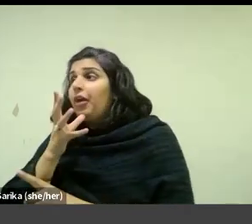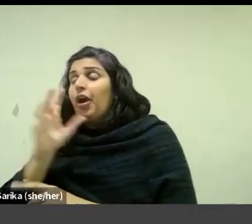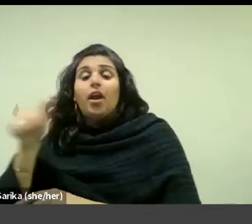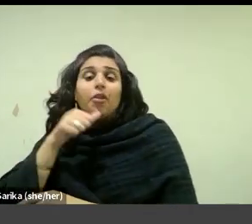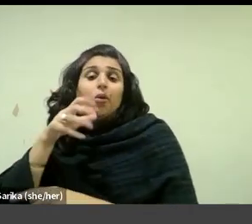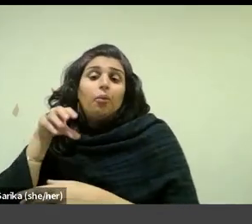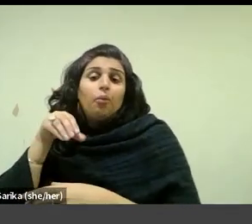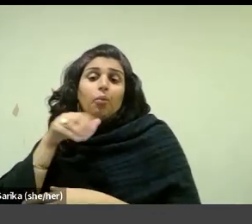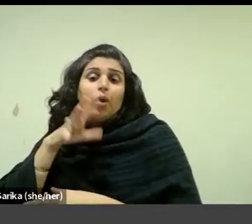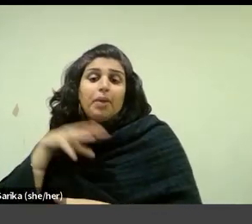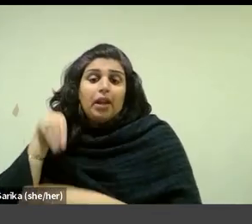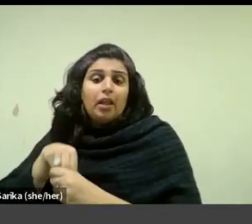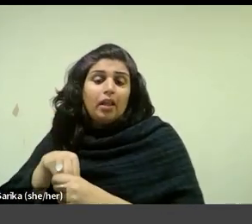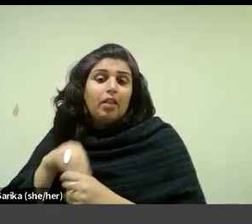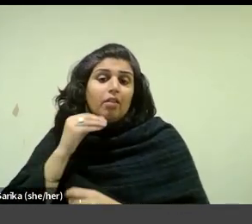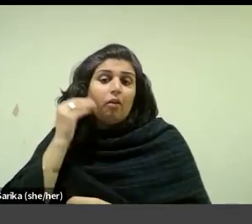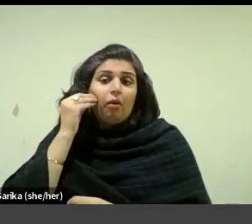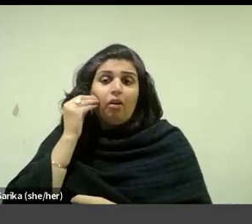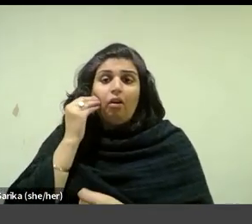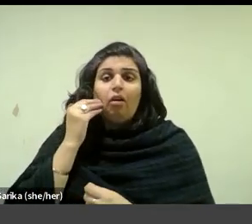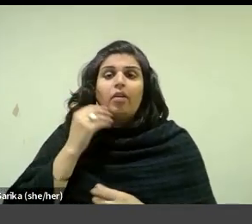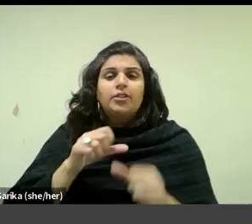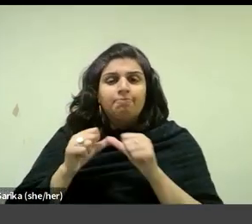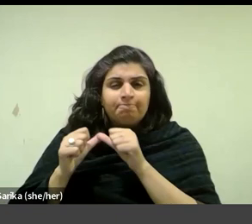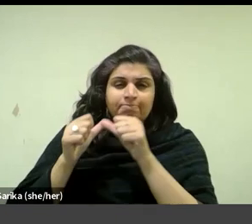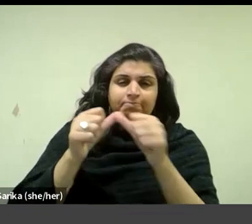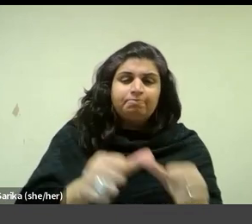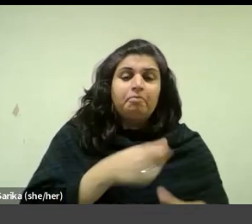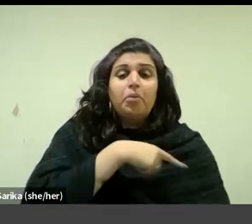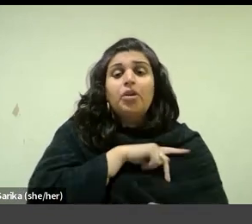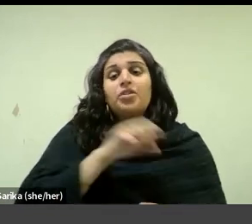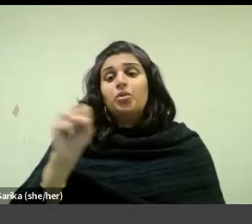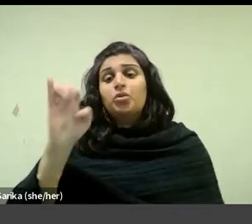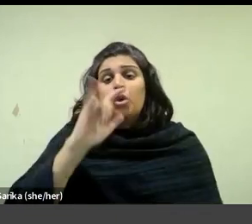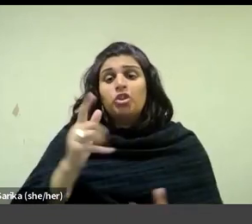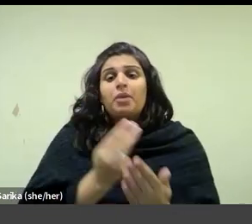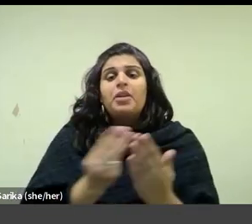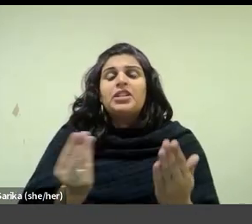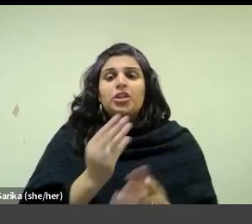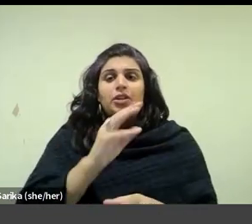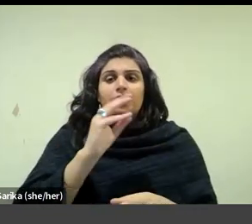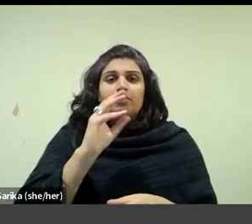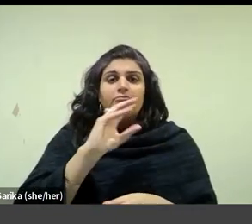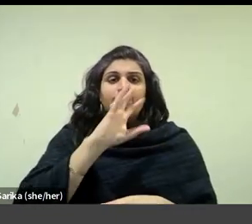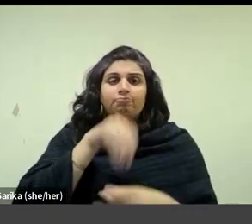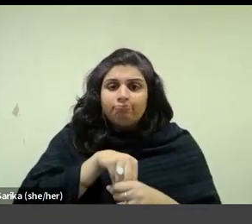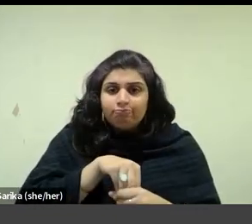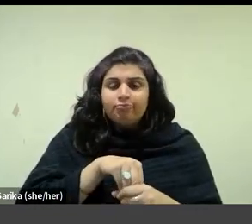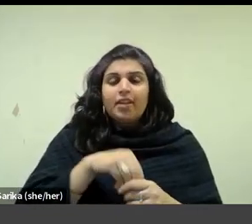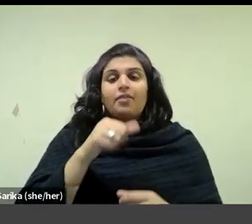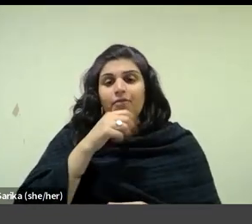attempted a prolonged engagement with the personal, social and material conditions of feminine domesticity.